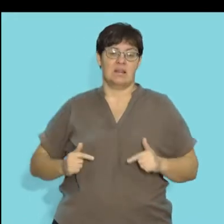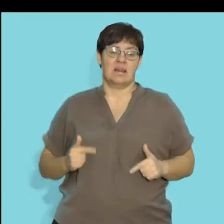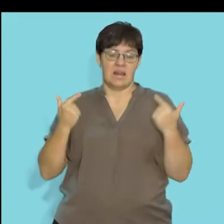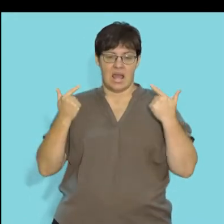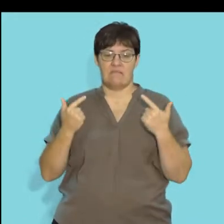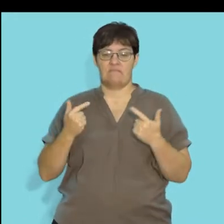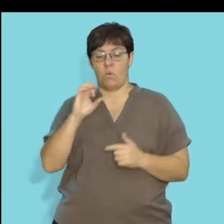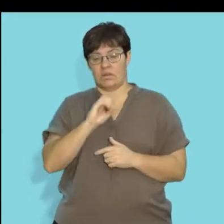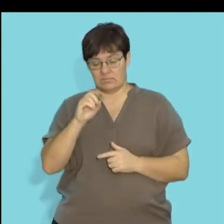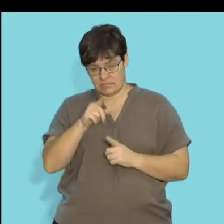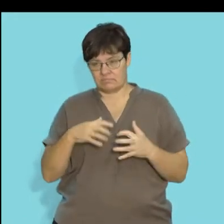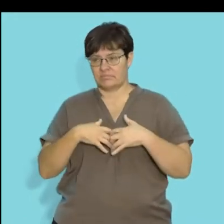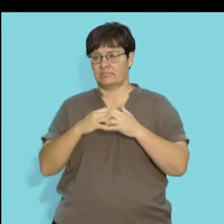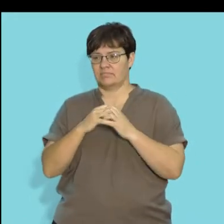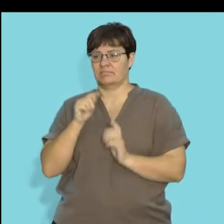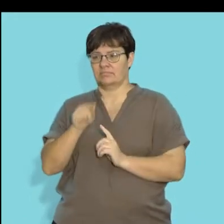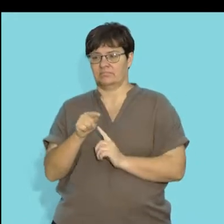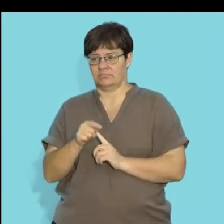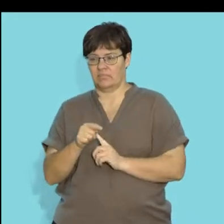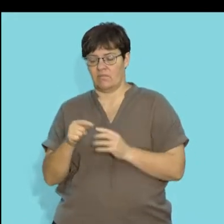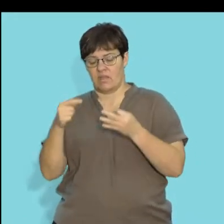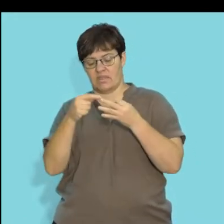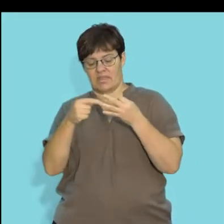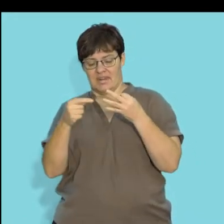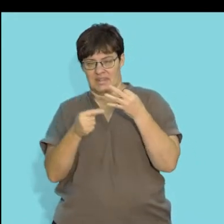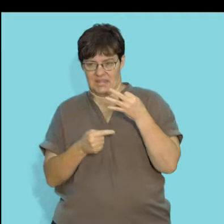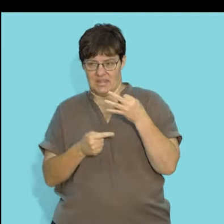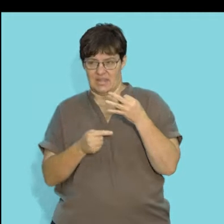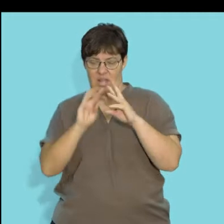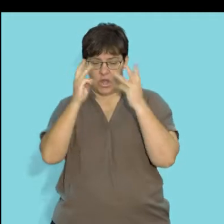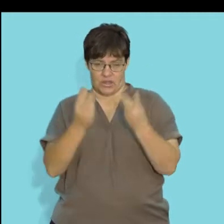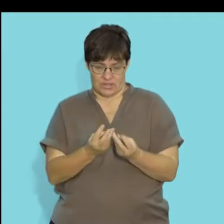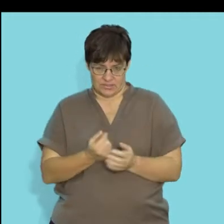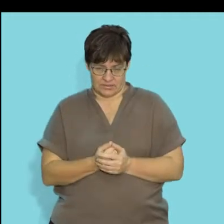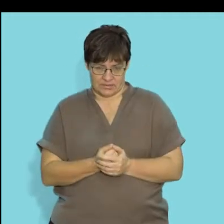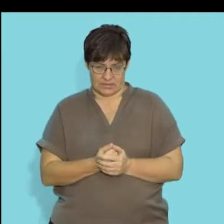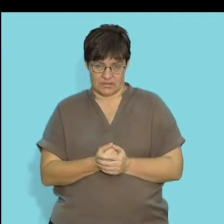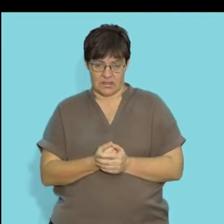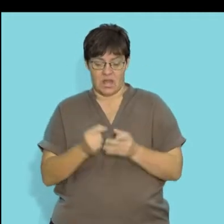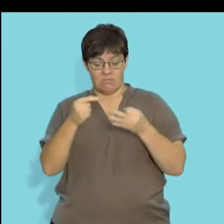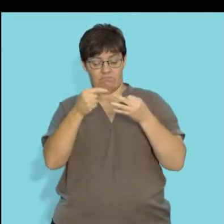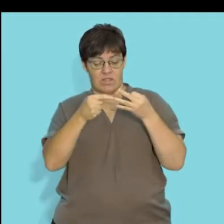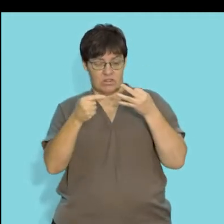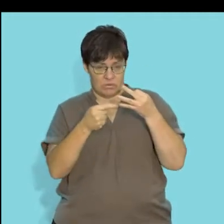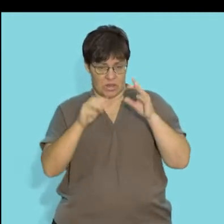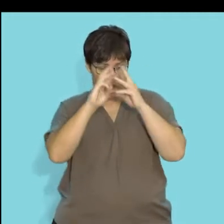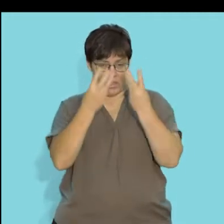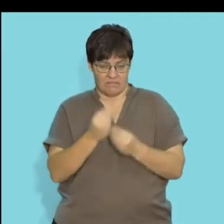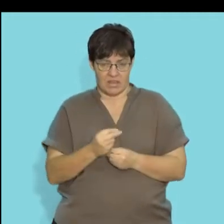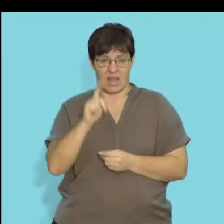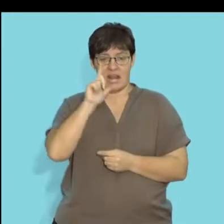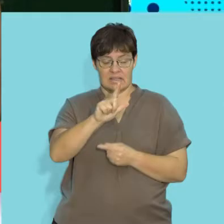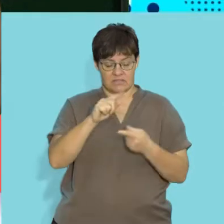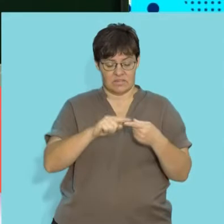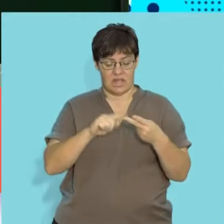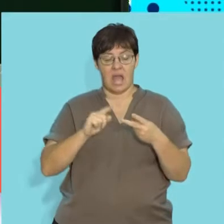living organisms form the biotic components on the three spheres of the earth. So, the earth has three spheres, the